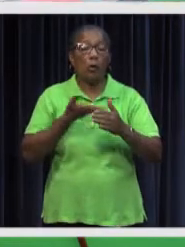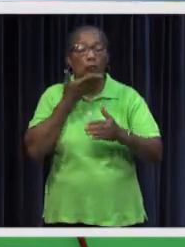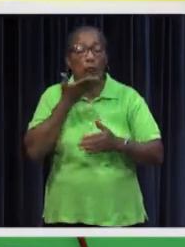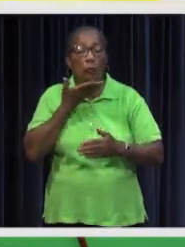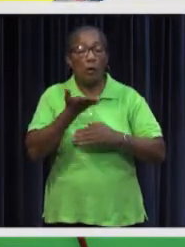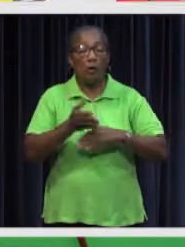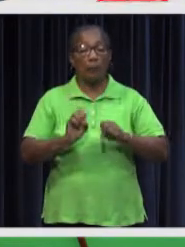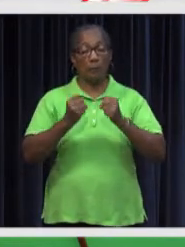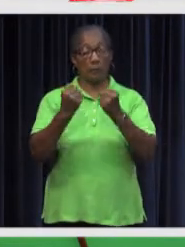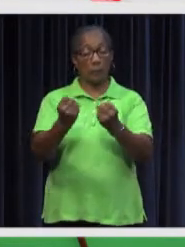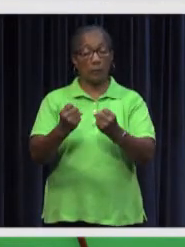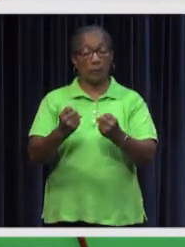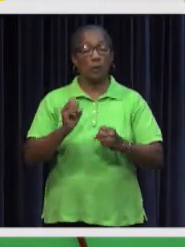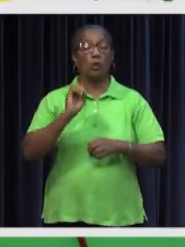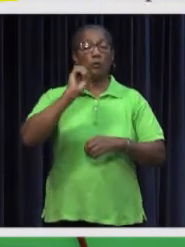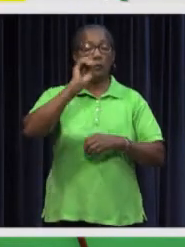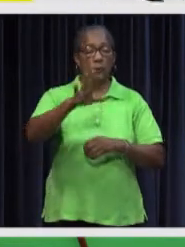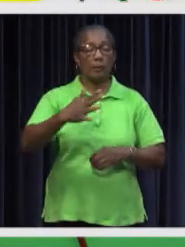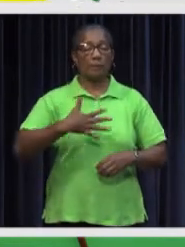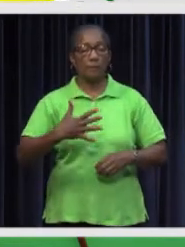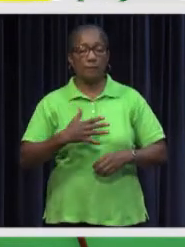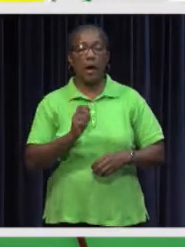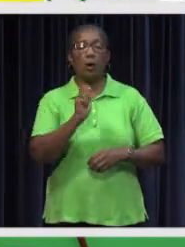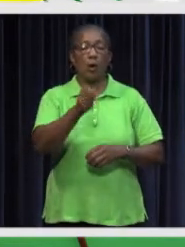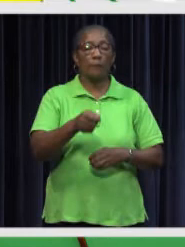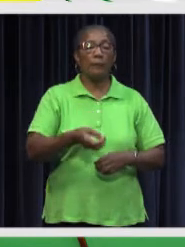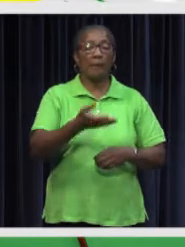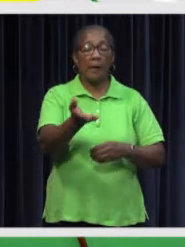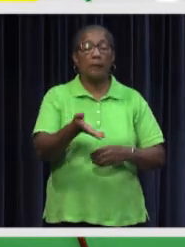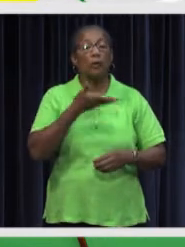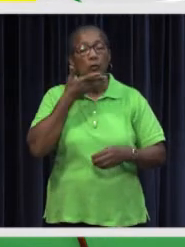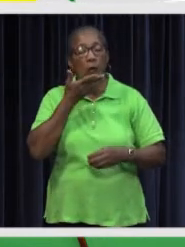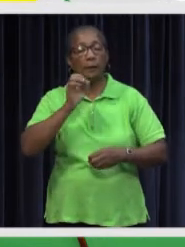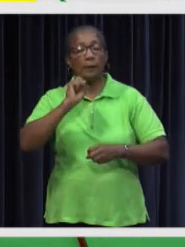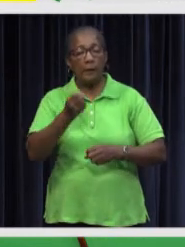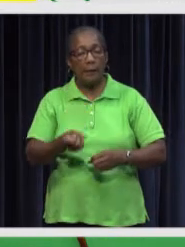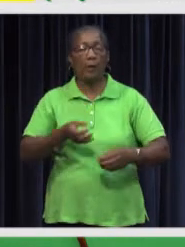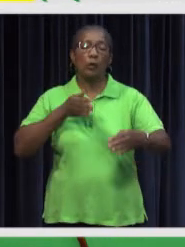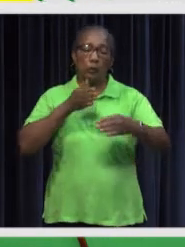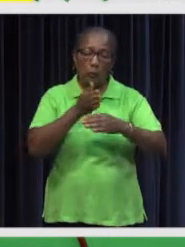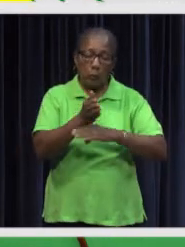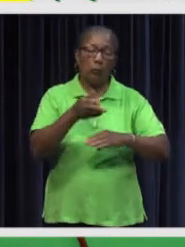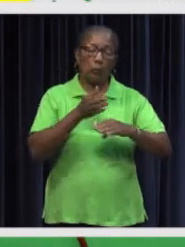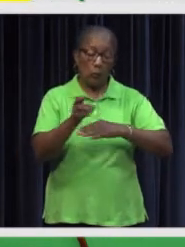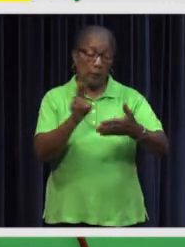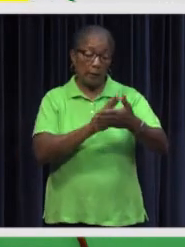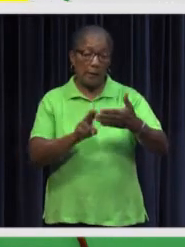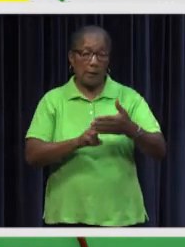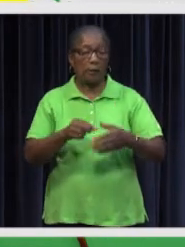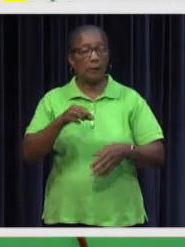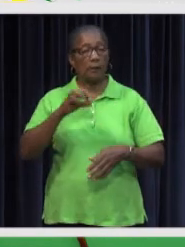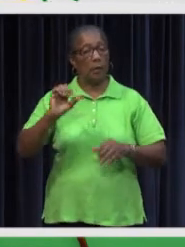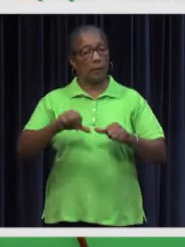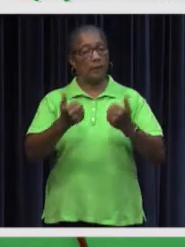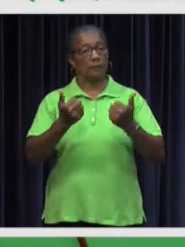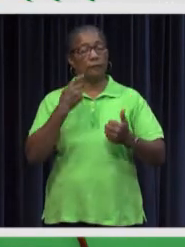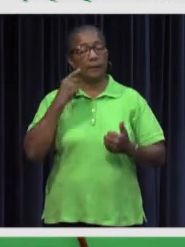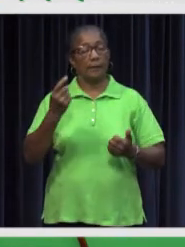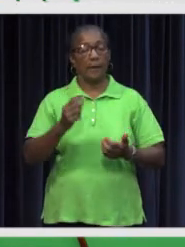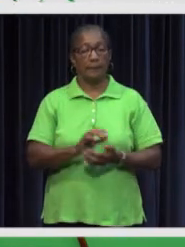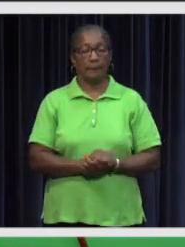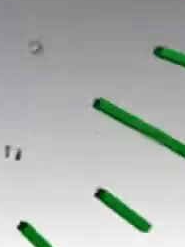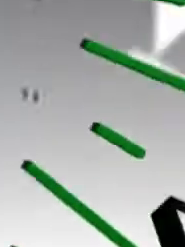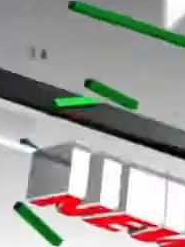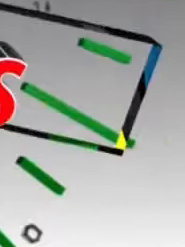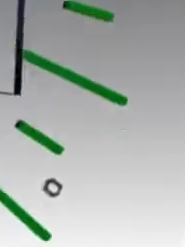promote reading among young people. They regularly send assignments so that young people, despite being at home, stay focused on